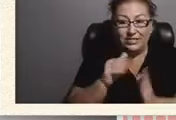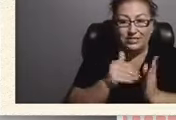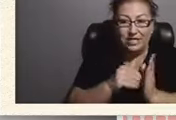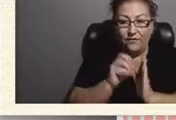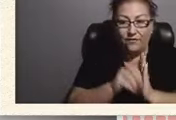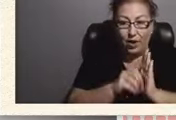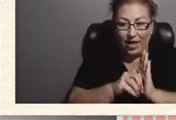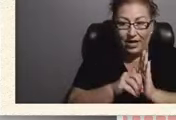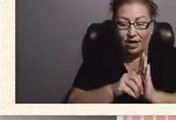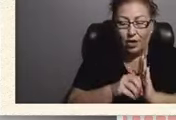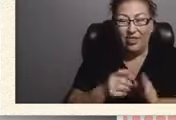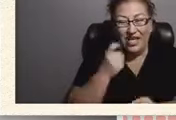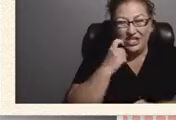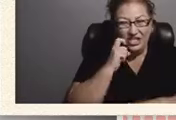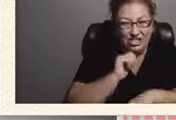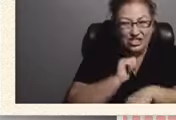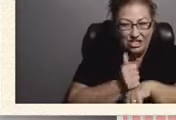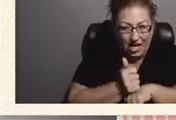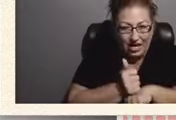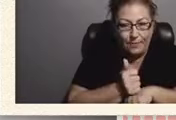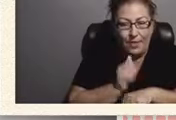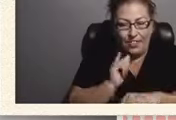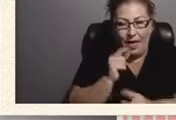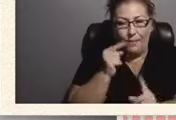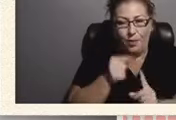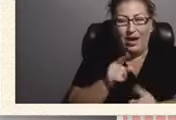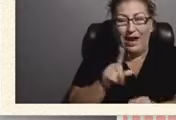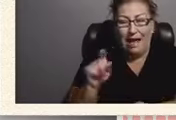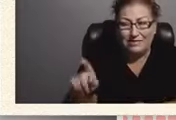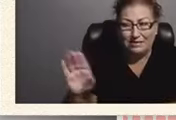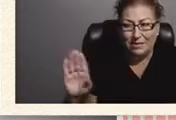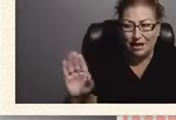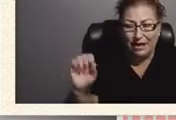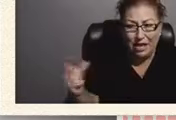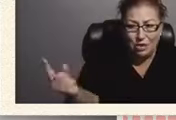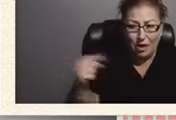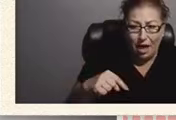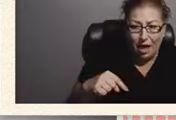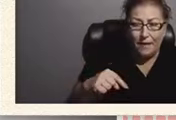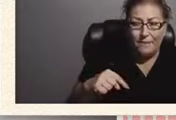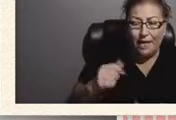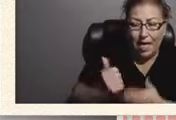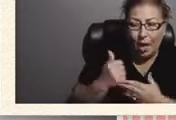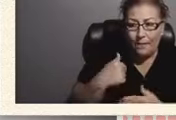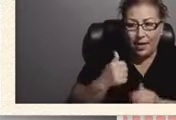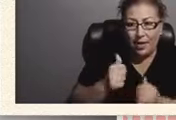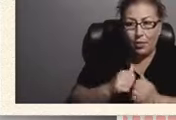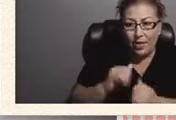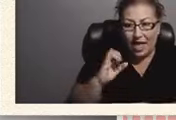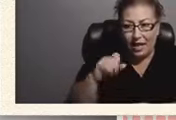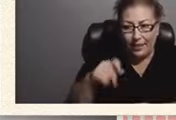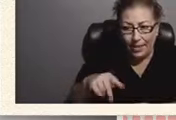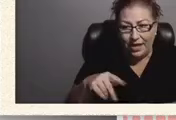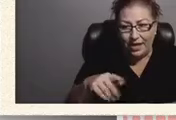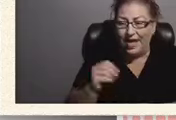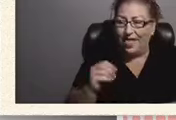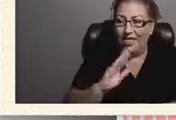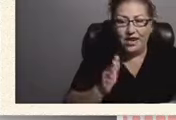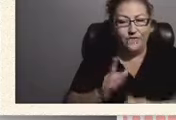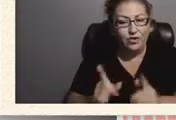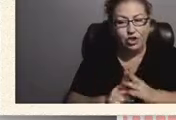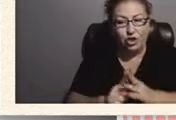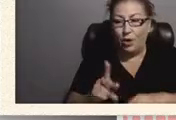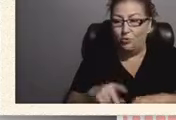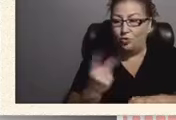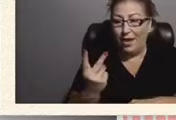up at that point and ask them hey can you come up can you help me with an iep and they never showed up twice so